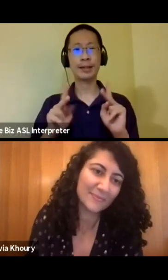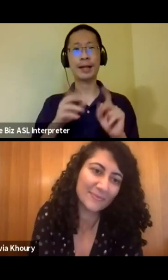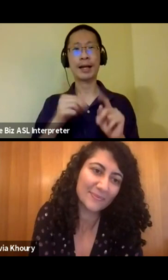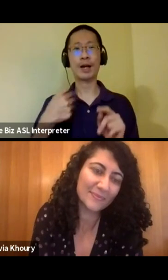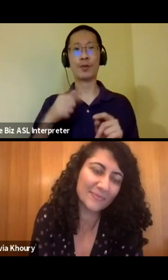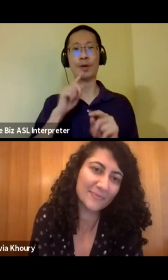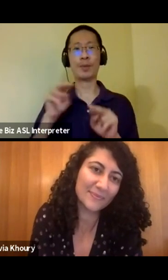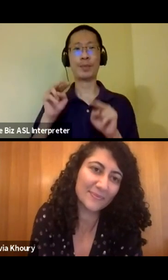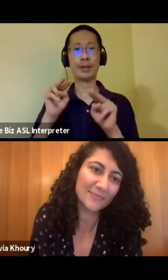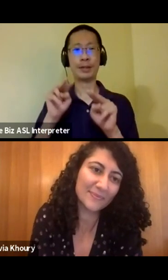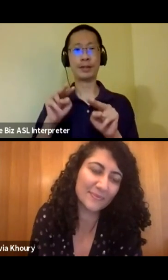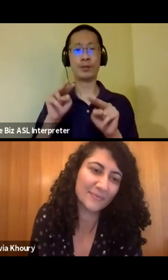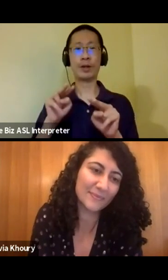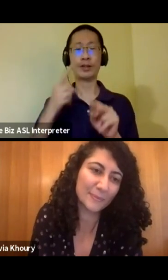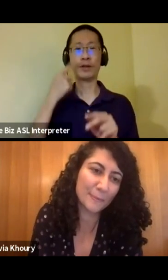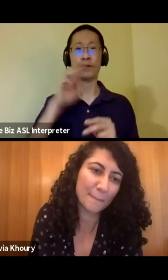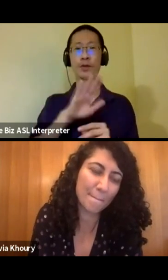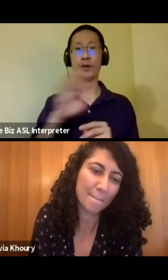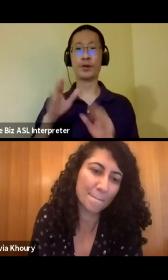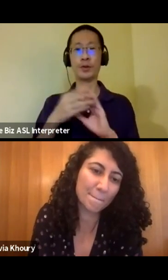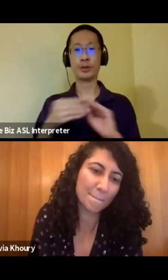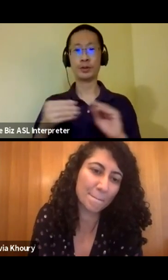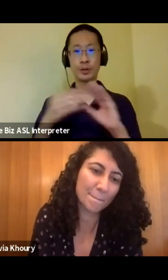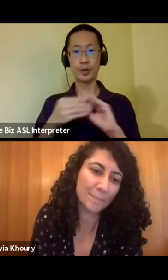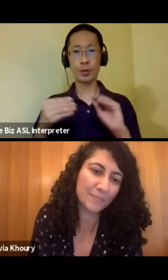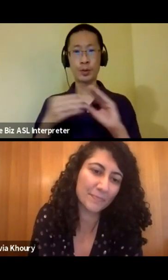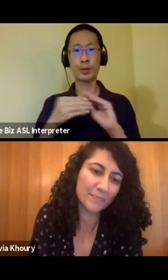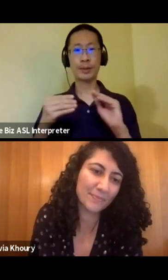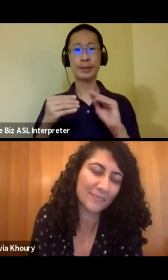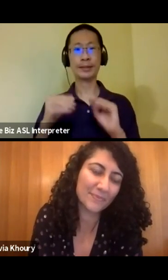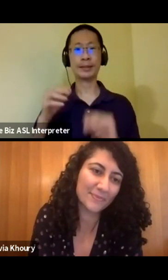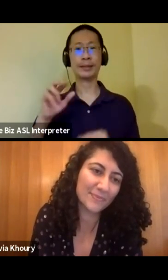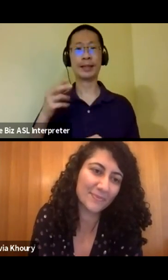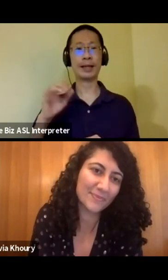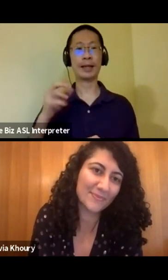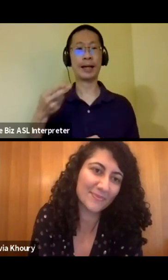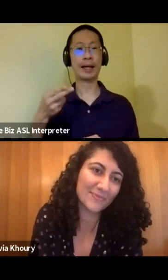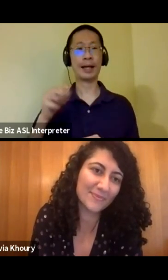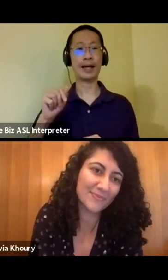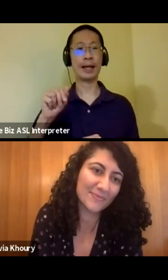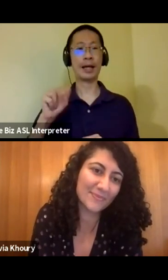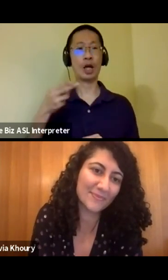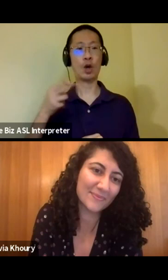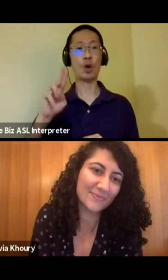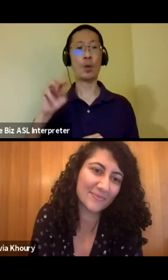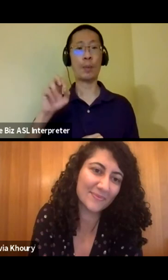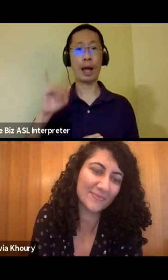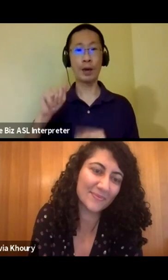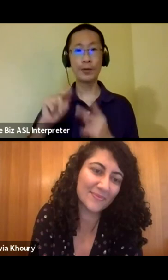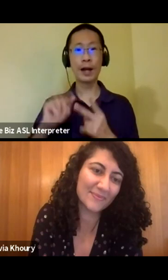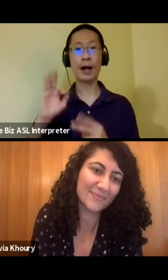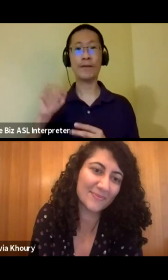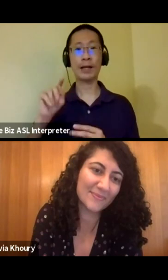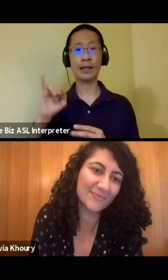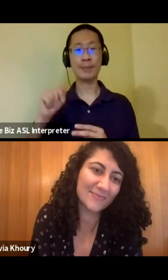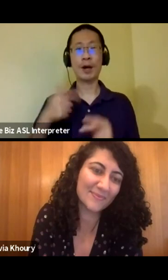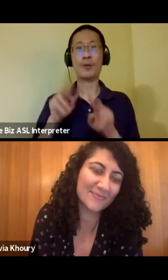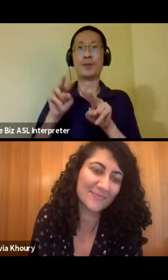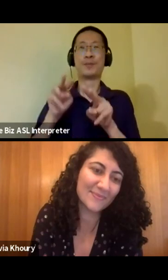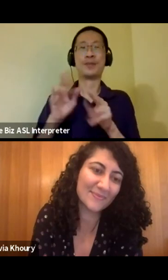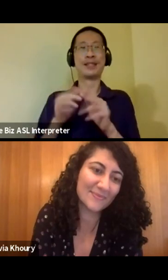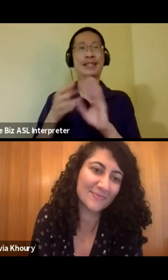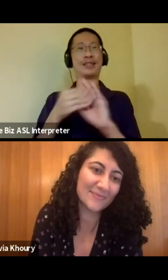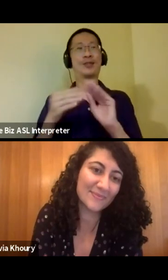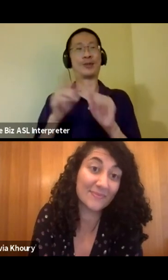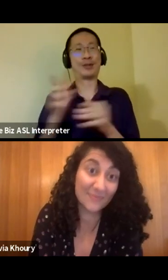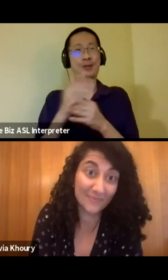and we'll be looking out for your, for your stories. Uh, Humayra and Fatima will be looking out for these, uh, these stories that you